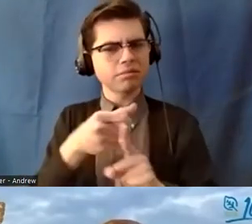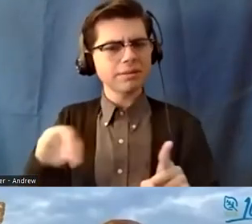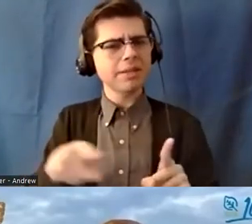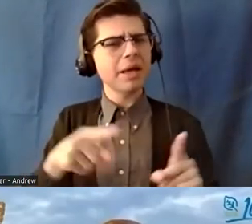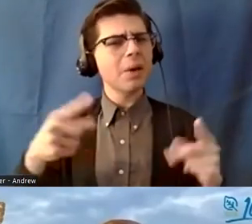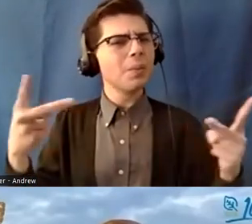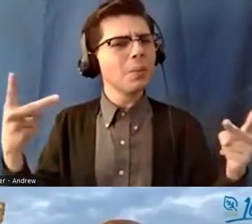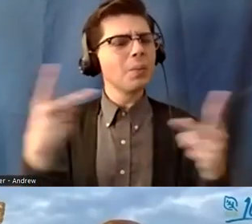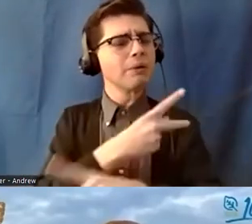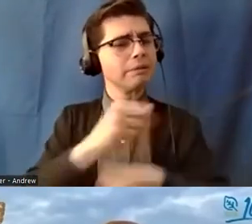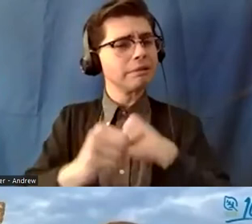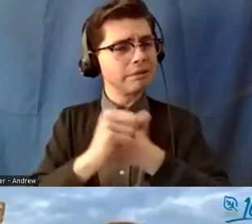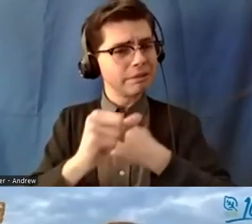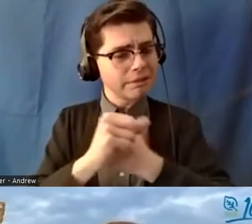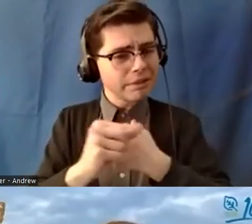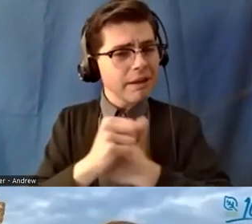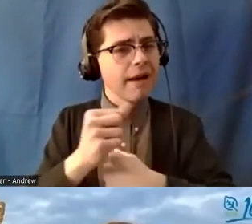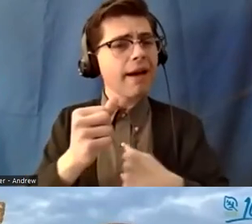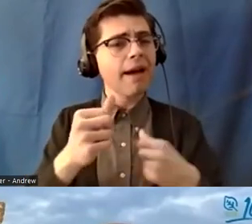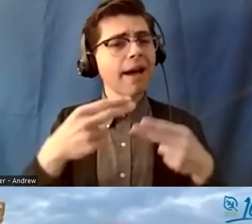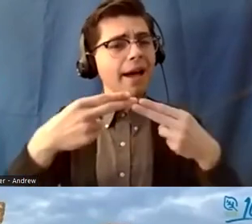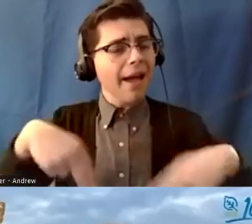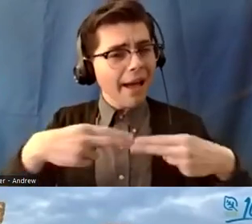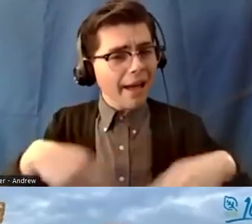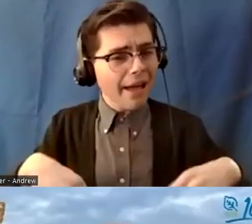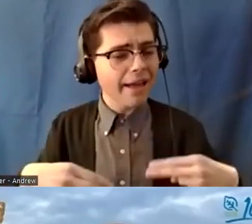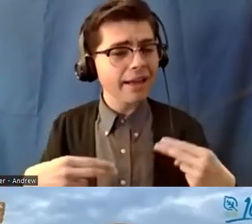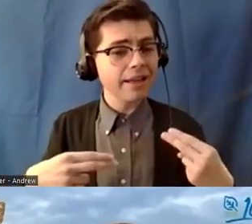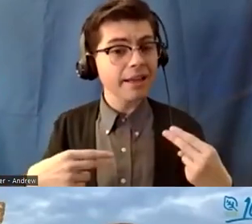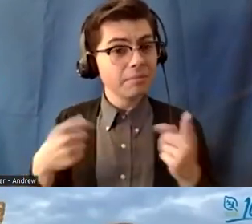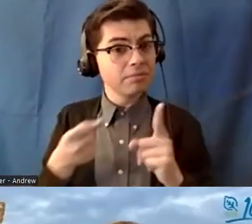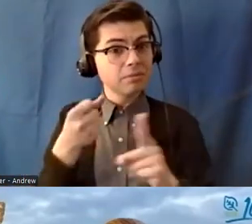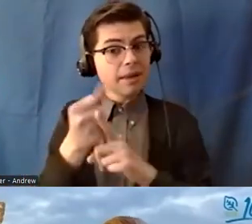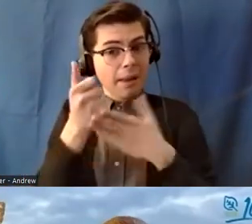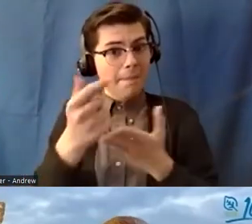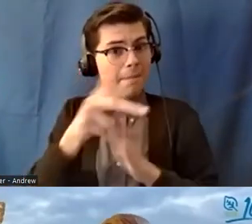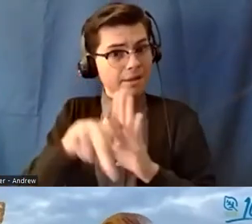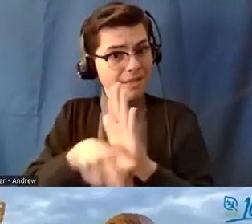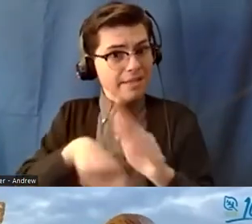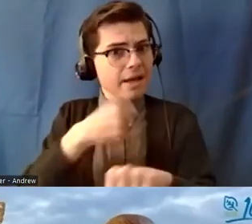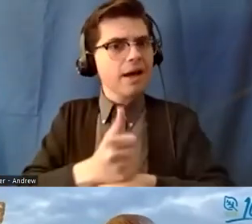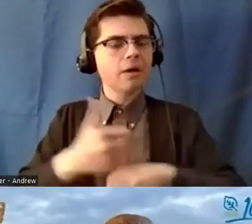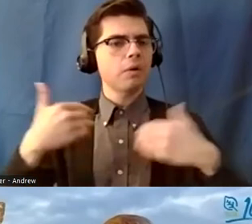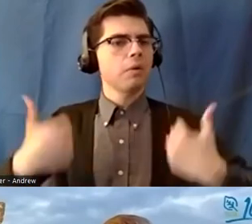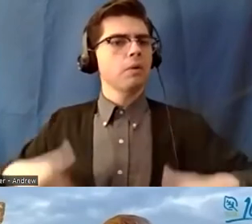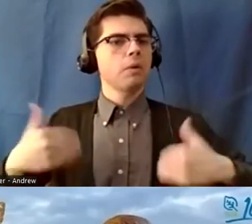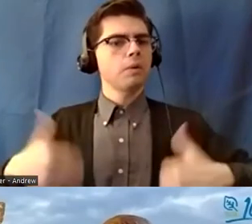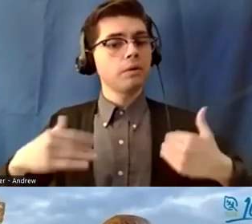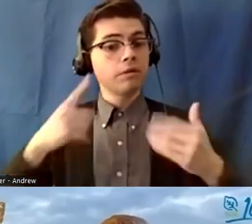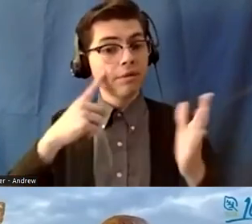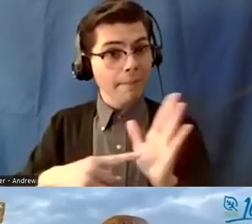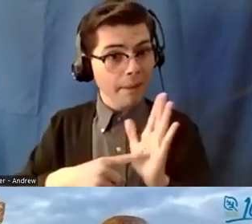like there was cheesecloth put on top of the eggs to help look for hatching